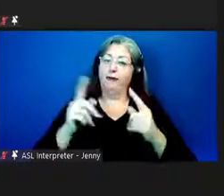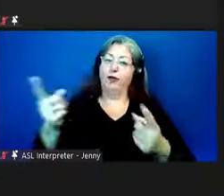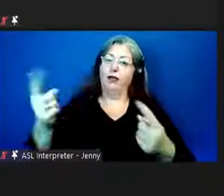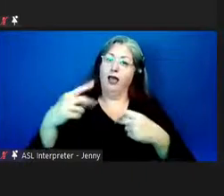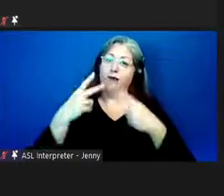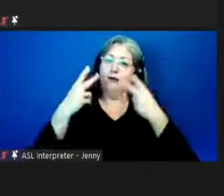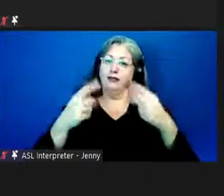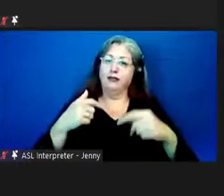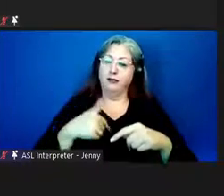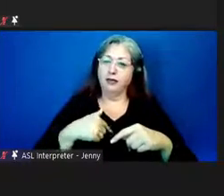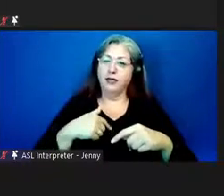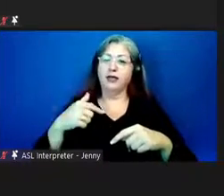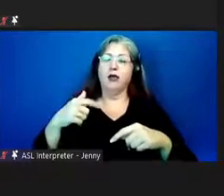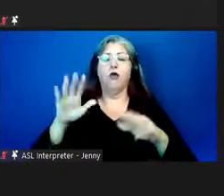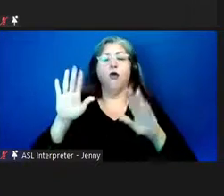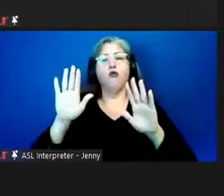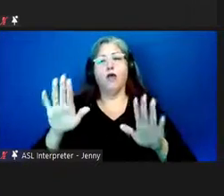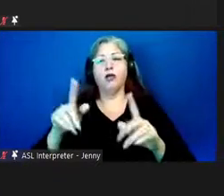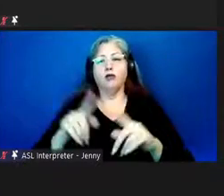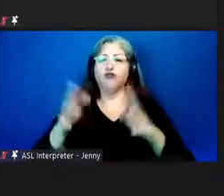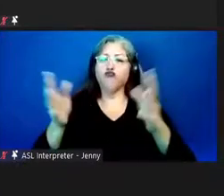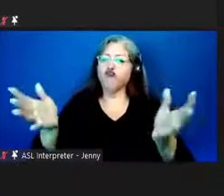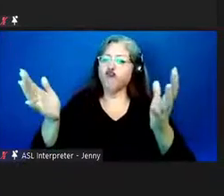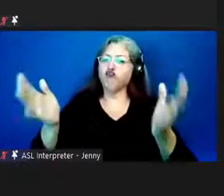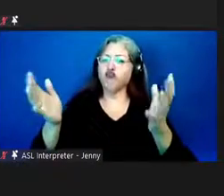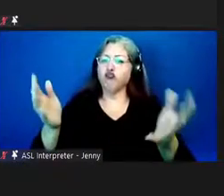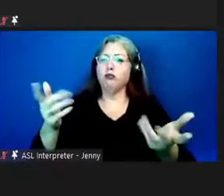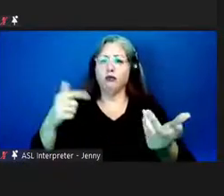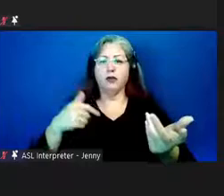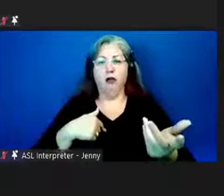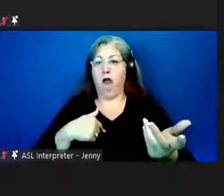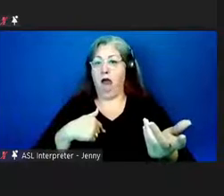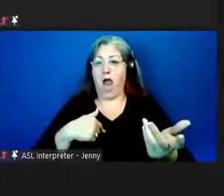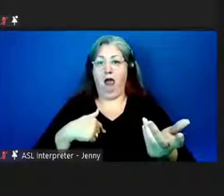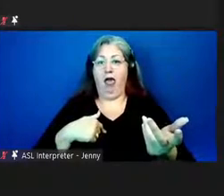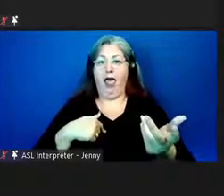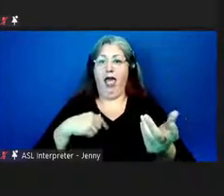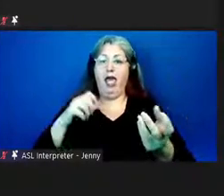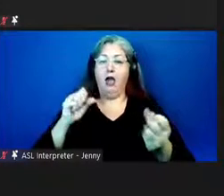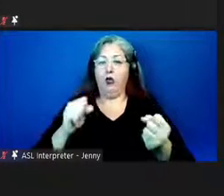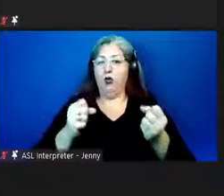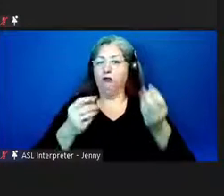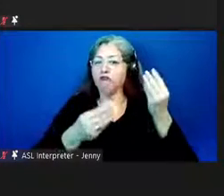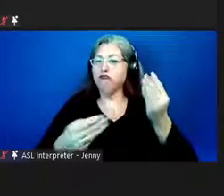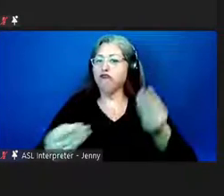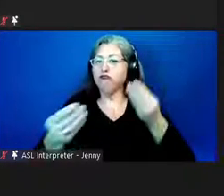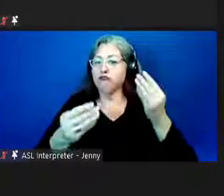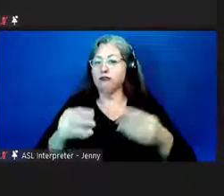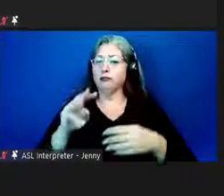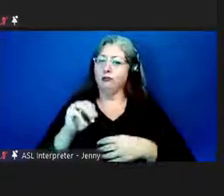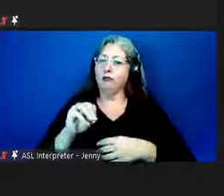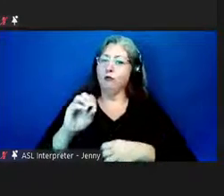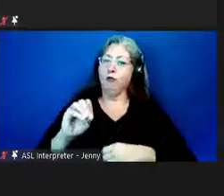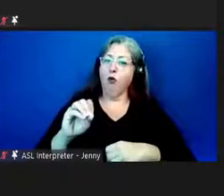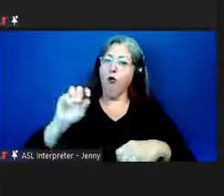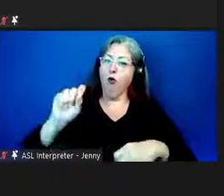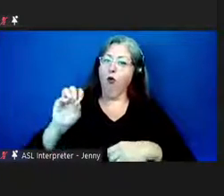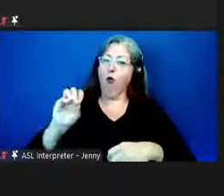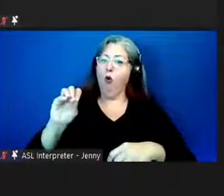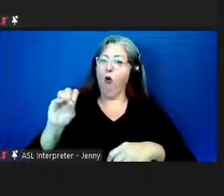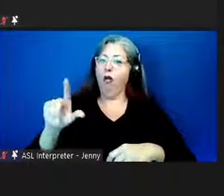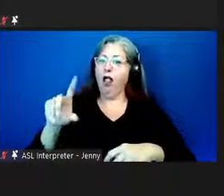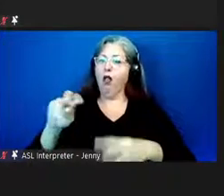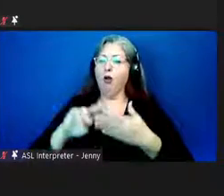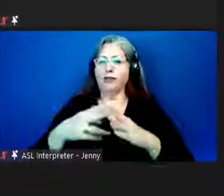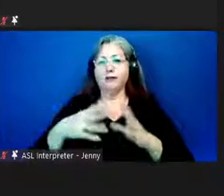visit me and it was great talking with them i mean i can relate a narrative like that a mo'olelo a story so